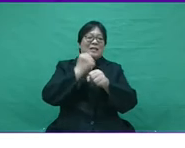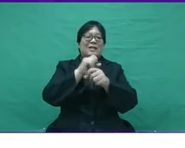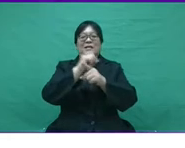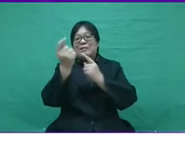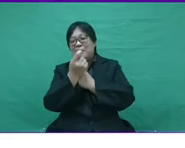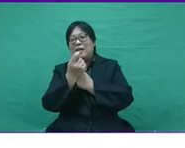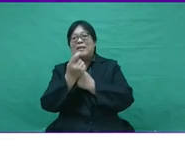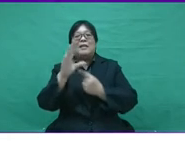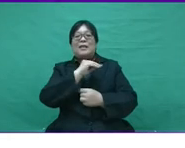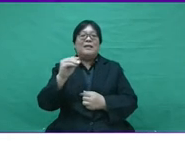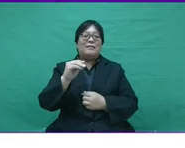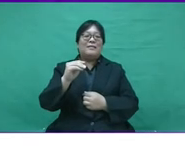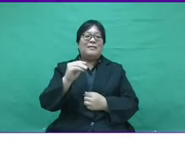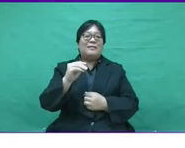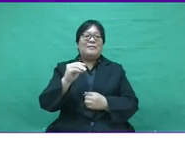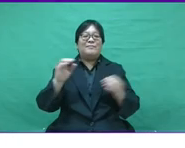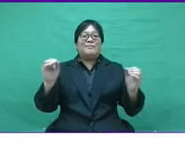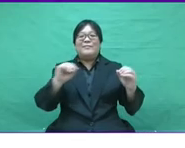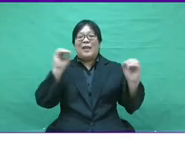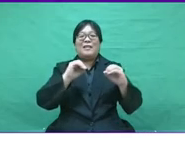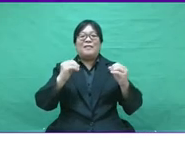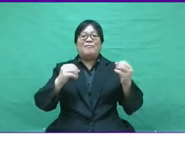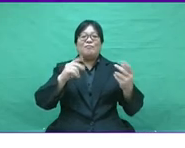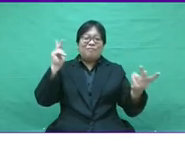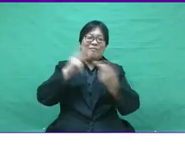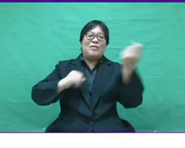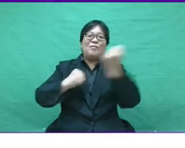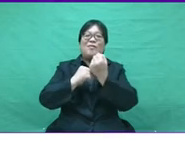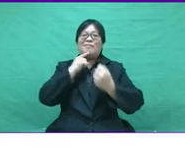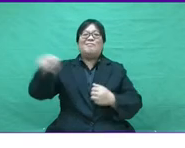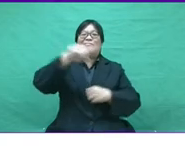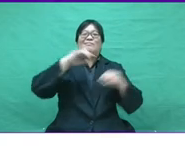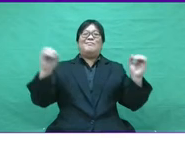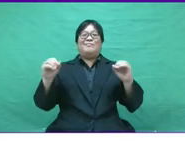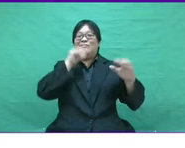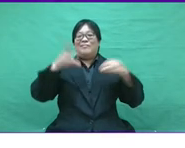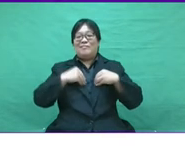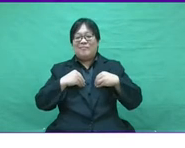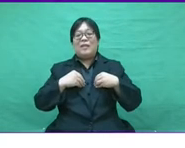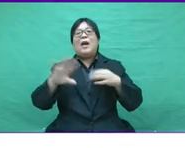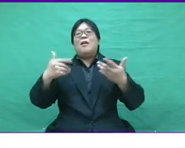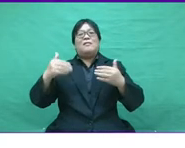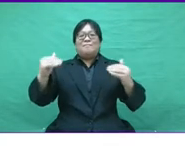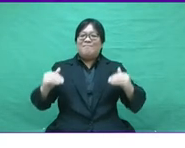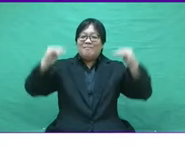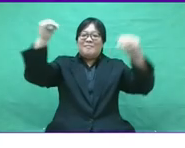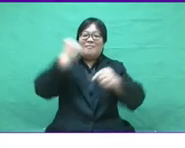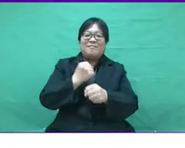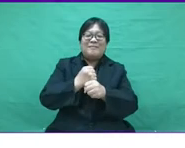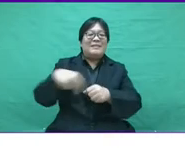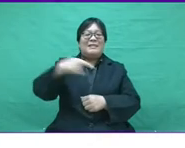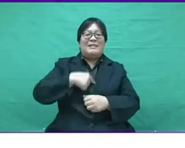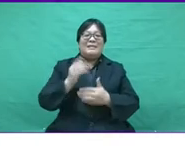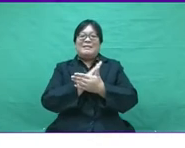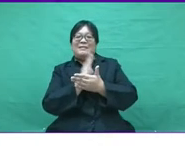Less than ideals, workings, arrangements and not having the right support to